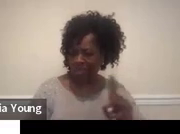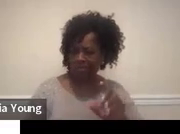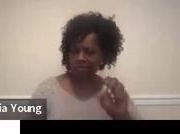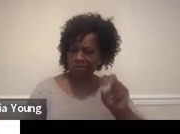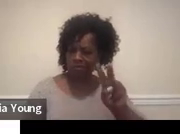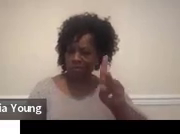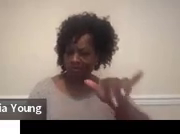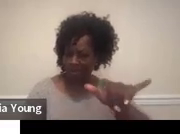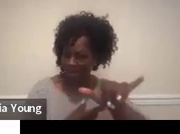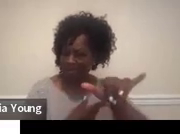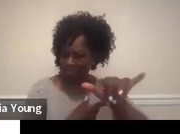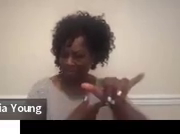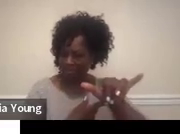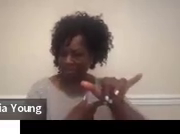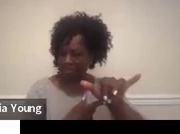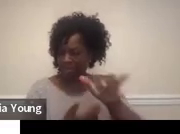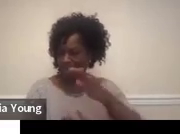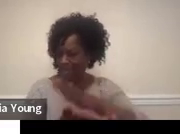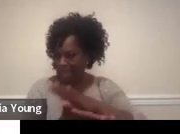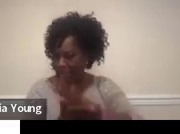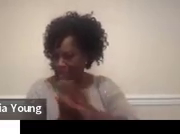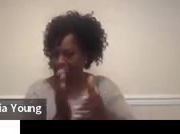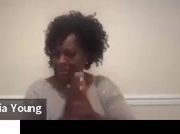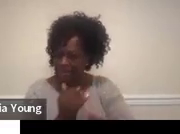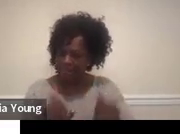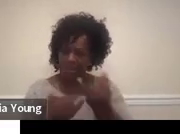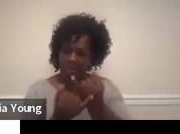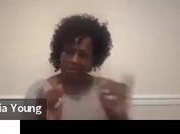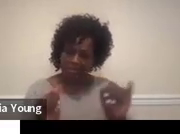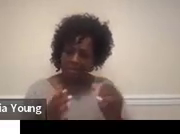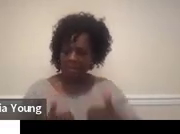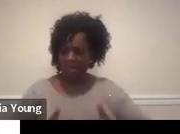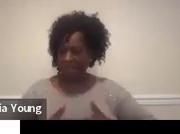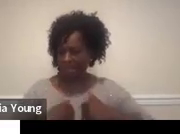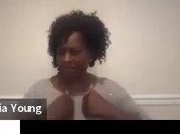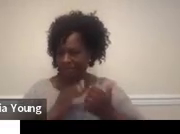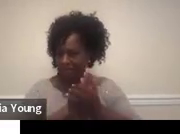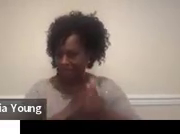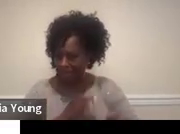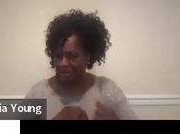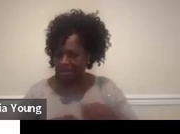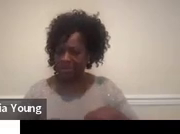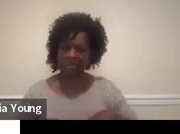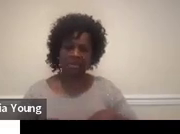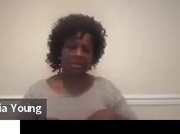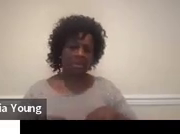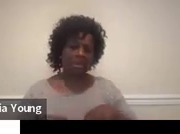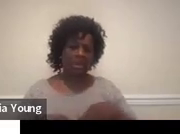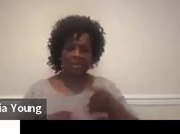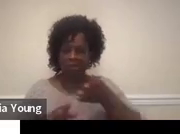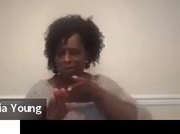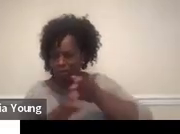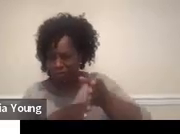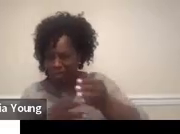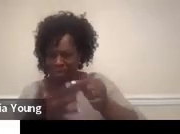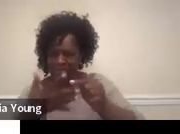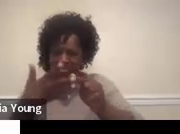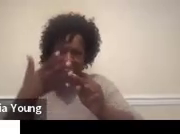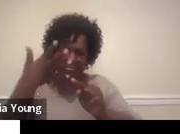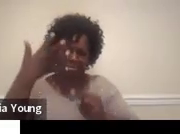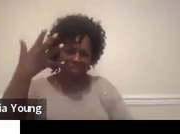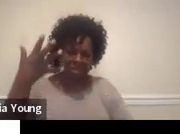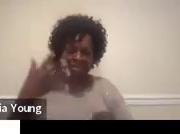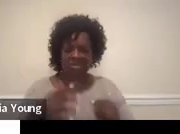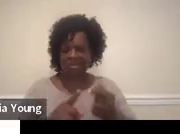skills, the academic, independent living skills, career interest inventory, self-assessments.